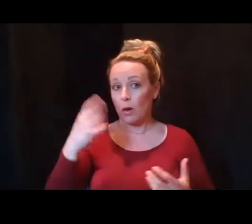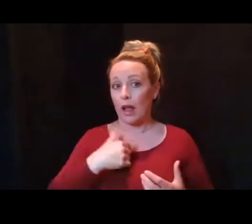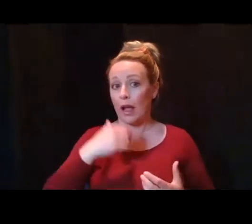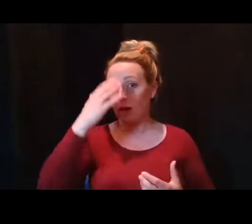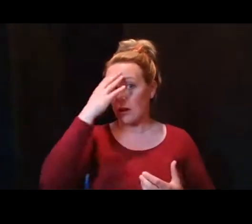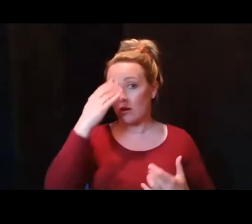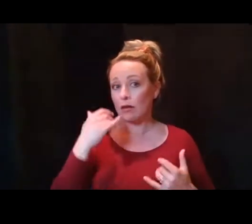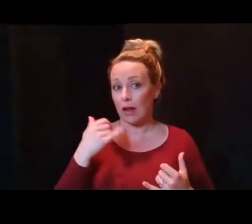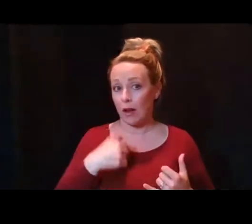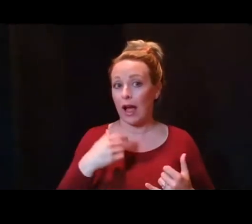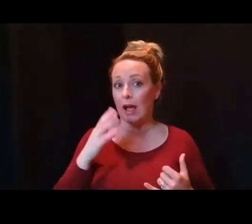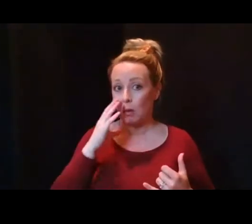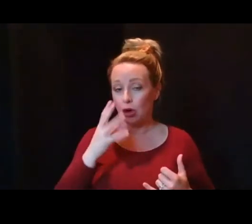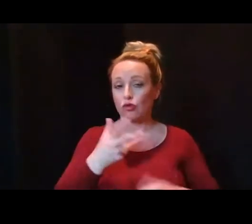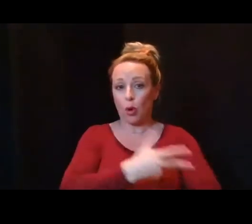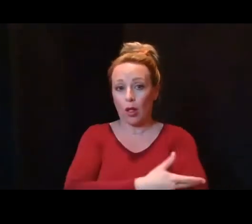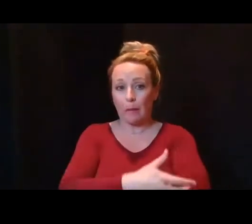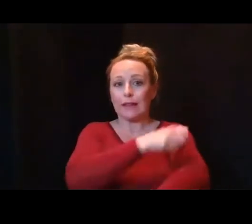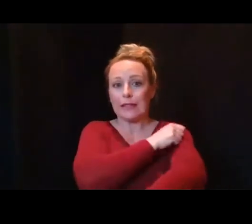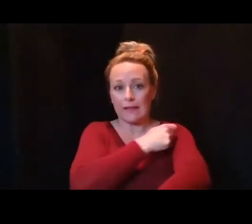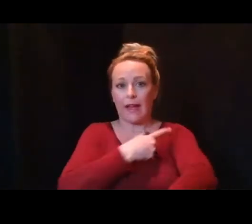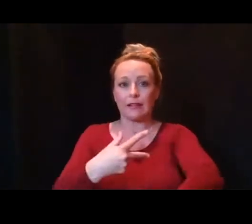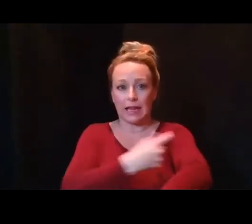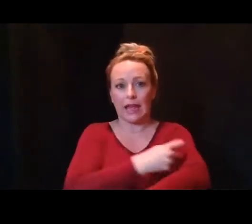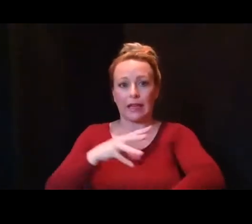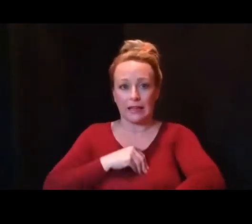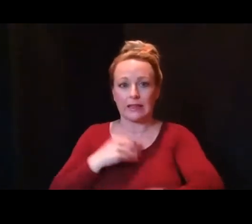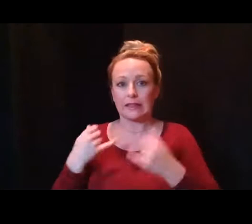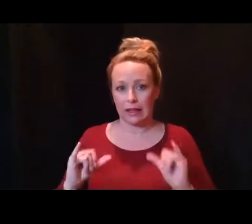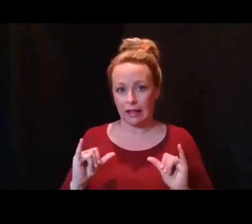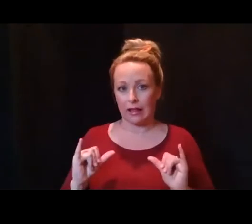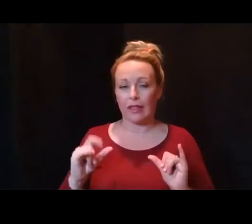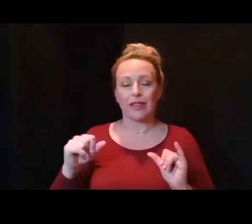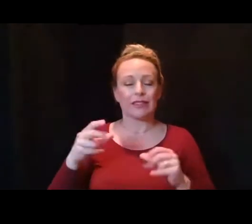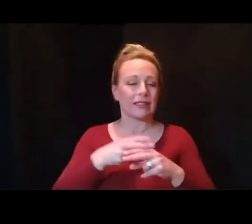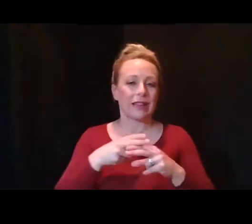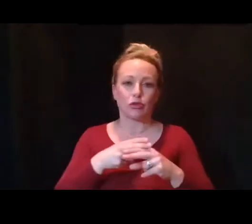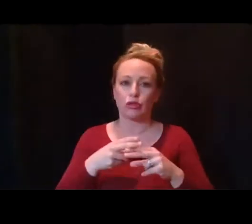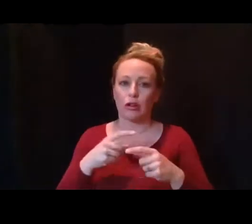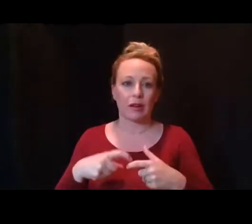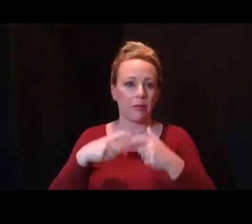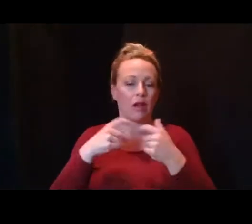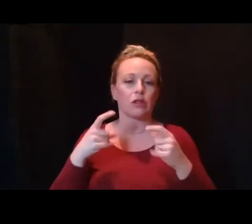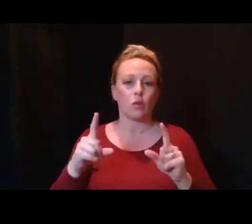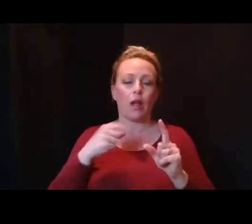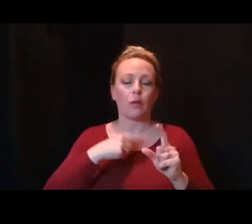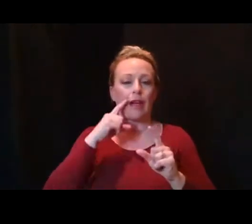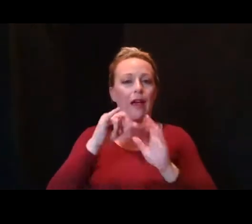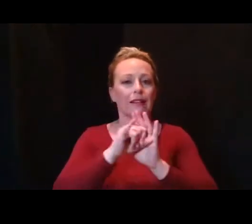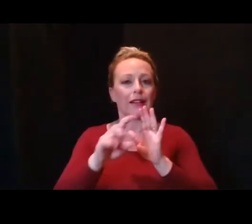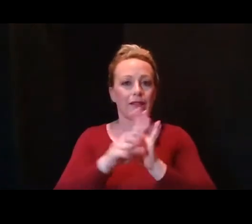know, I would roll up my sleeve and take it. This is a temporary pause while we identify and characterize